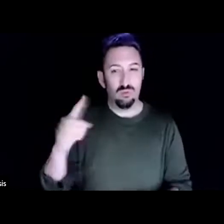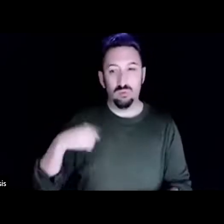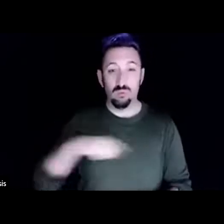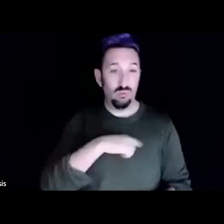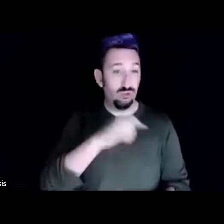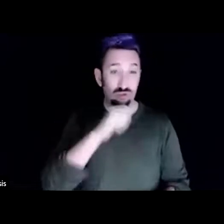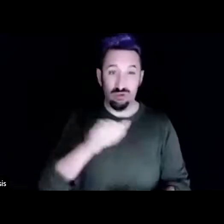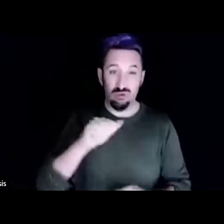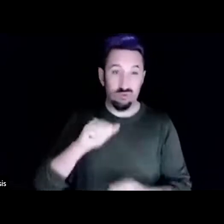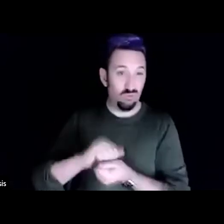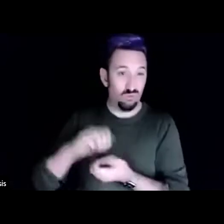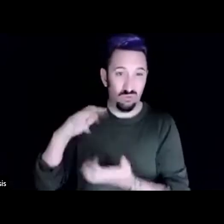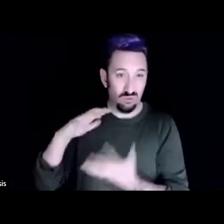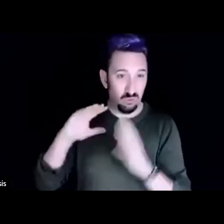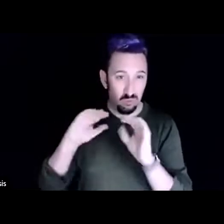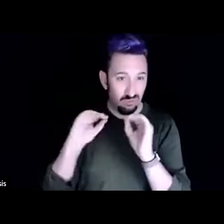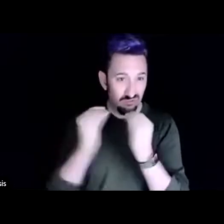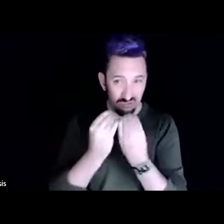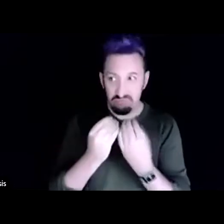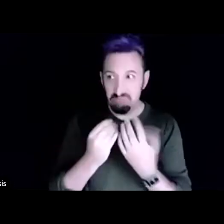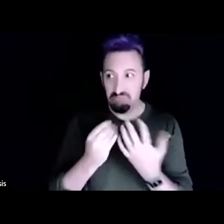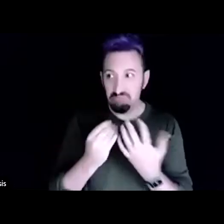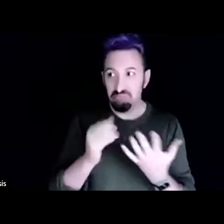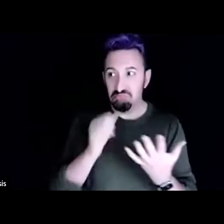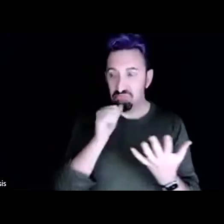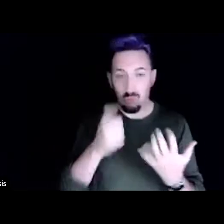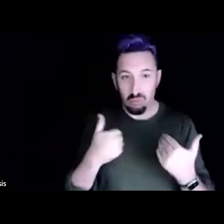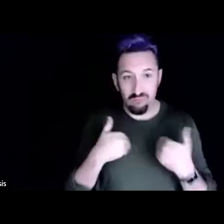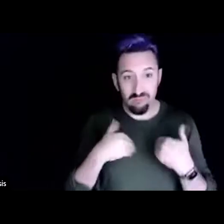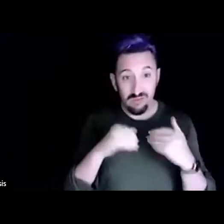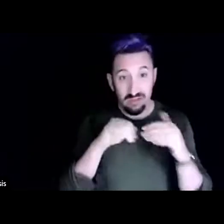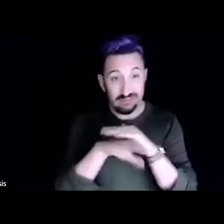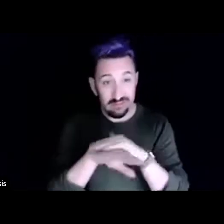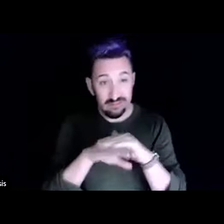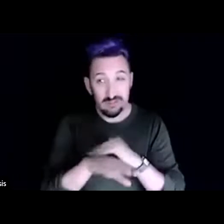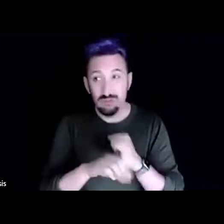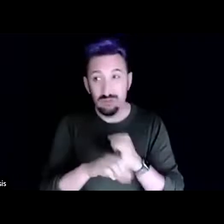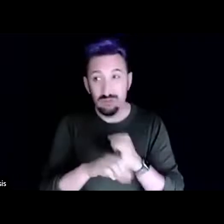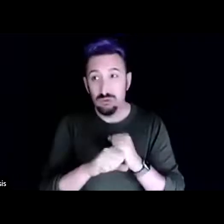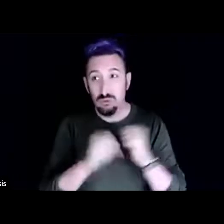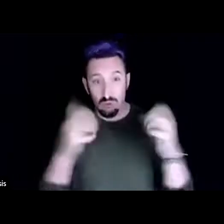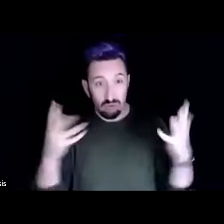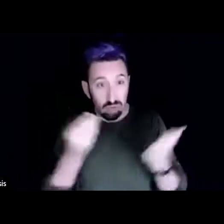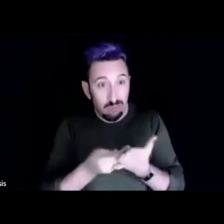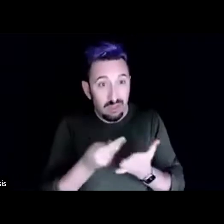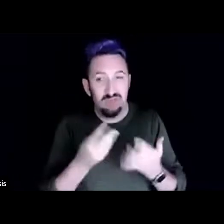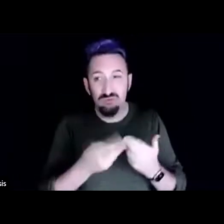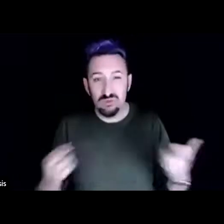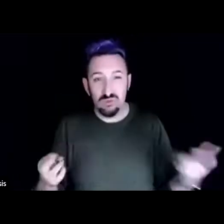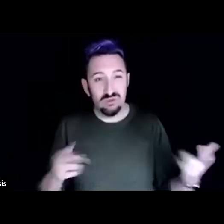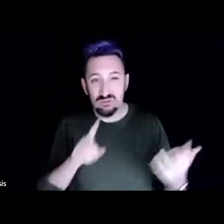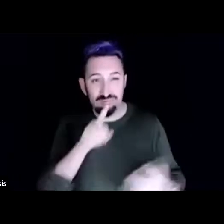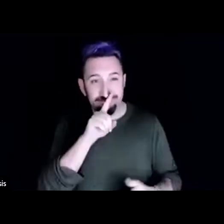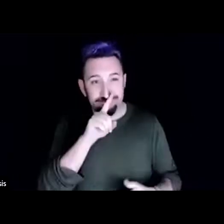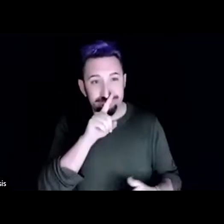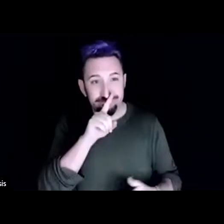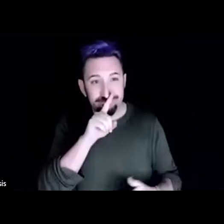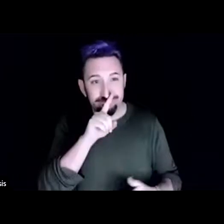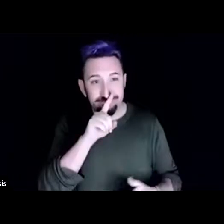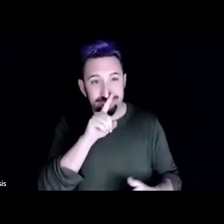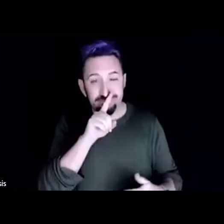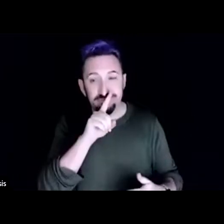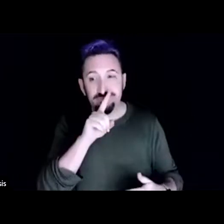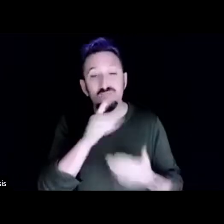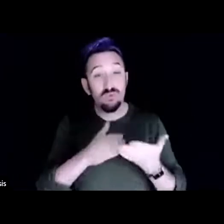We don't have access to massive amounts of money or resources. Some of us in Earth Activist Training